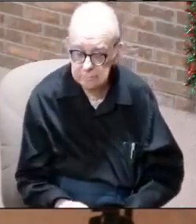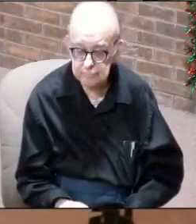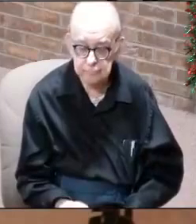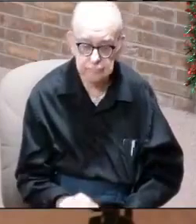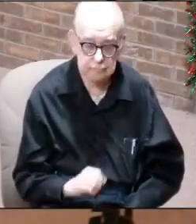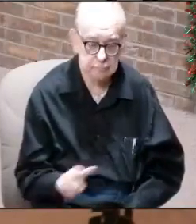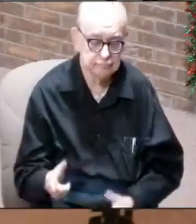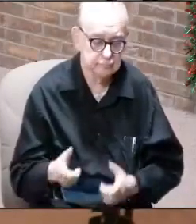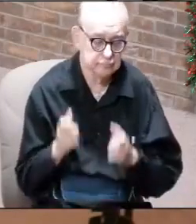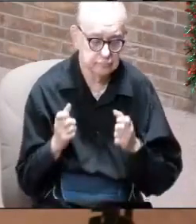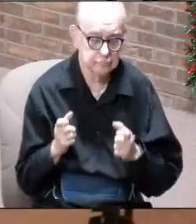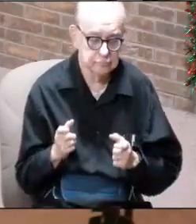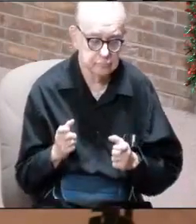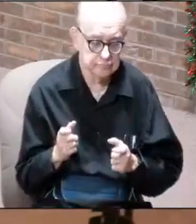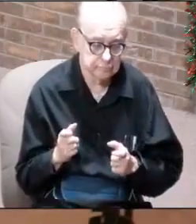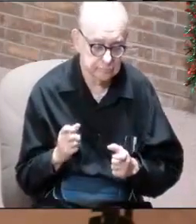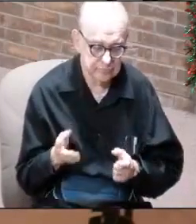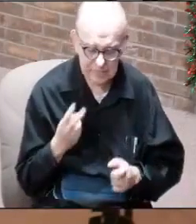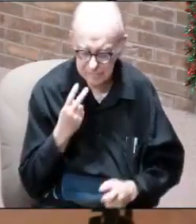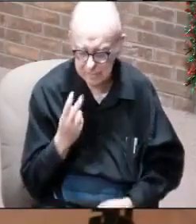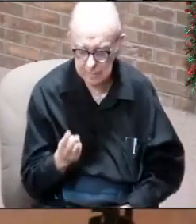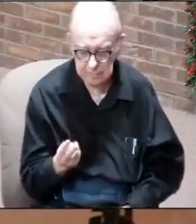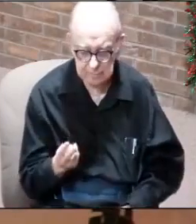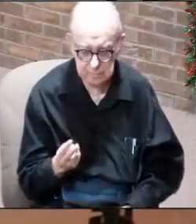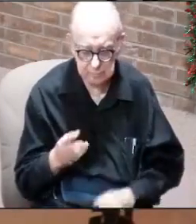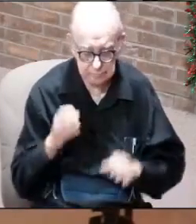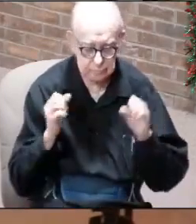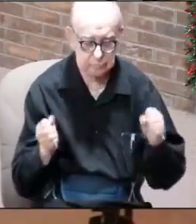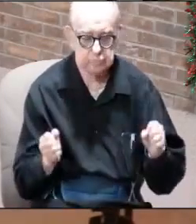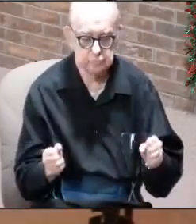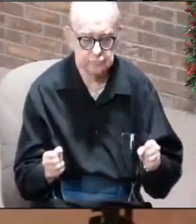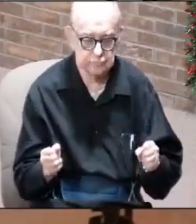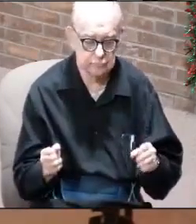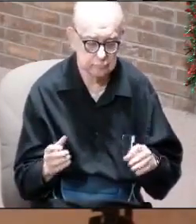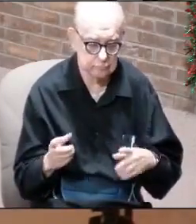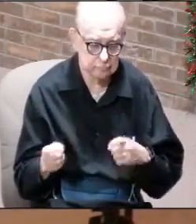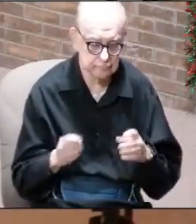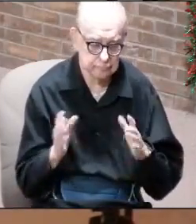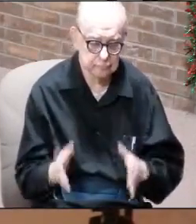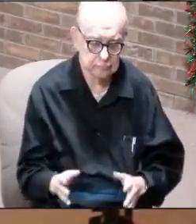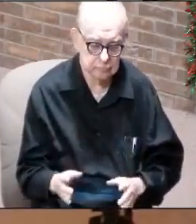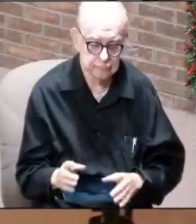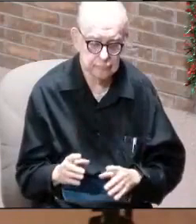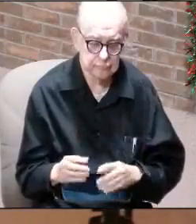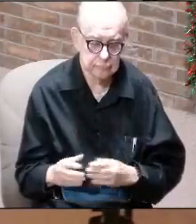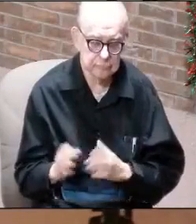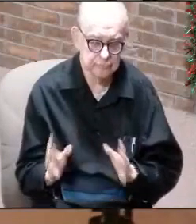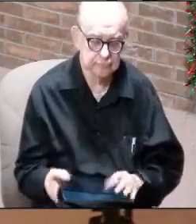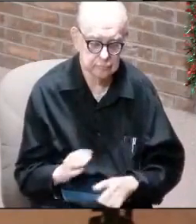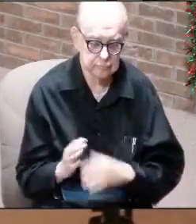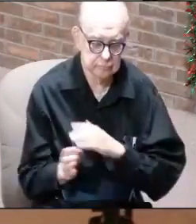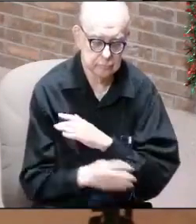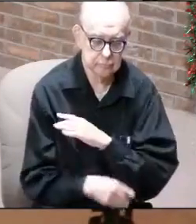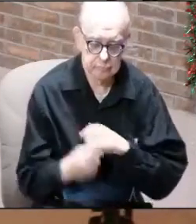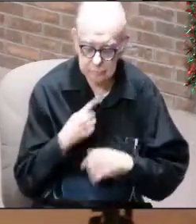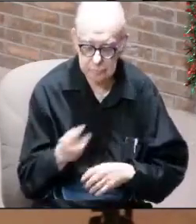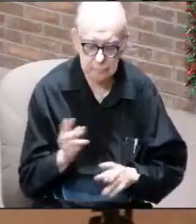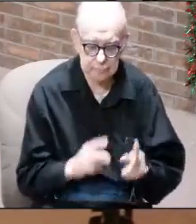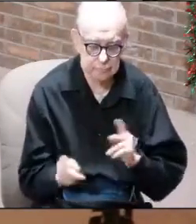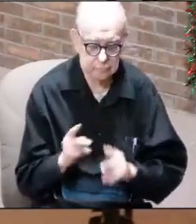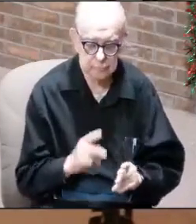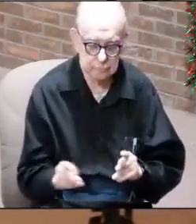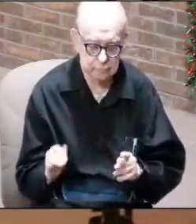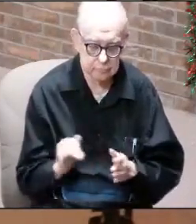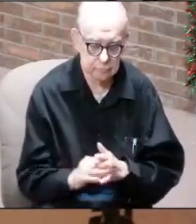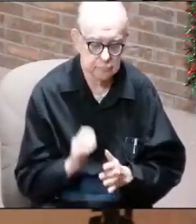All of a sudden you've seen presidents, dictators, leaders of countries telling their people this